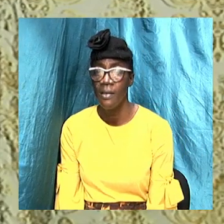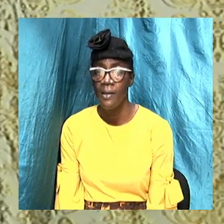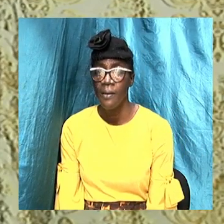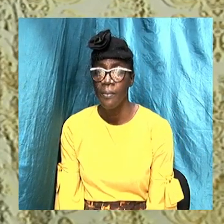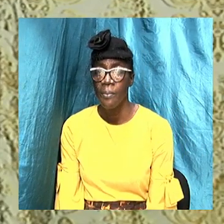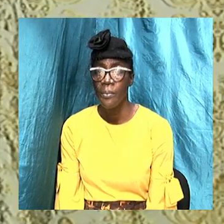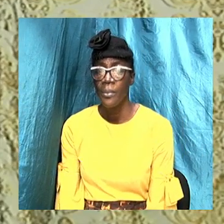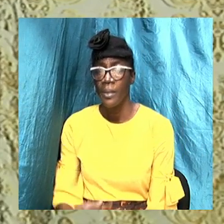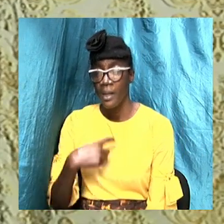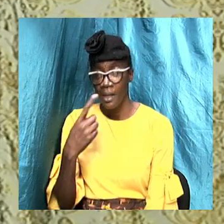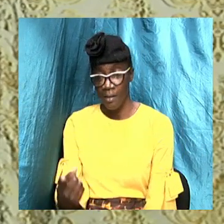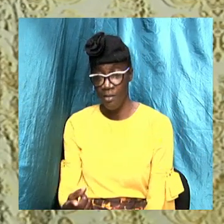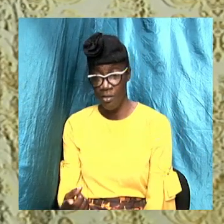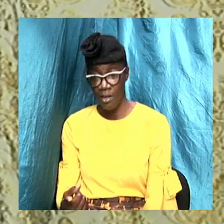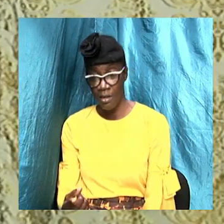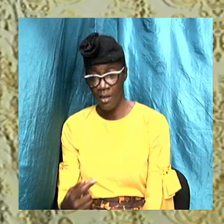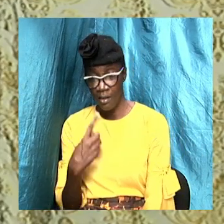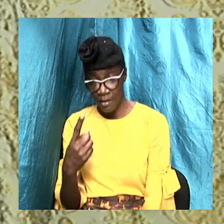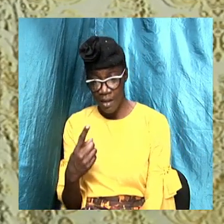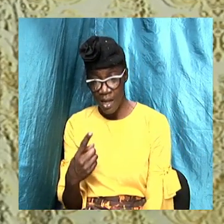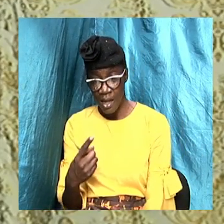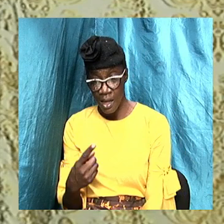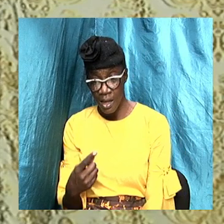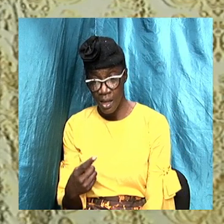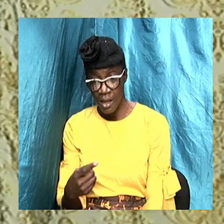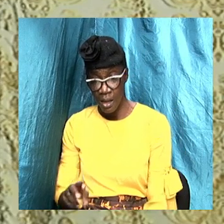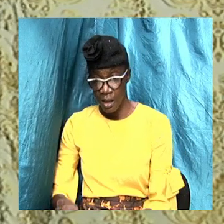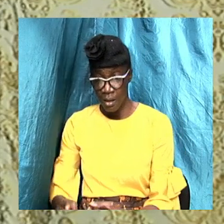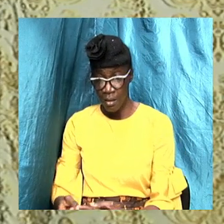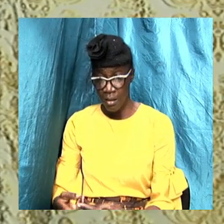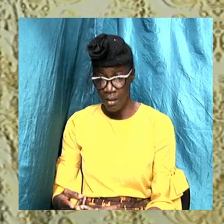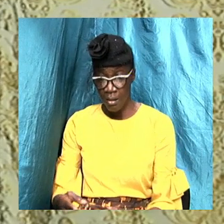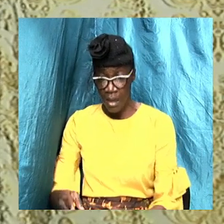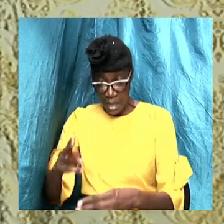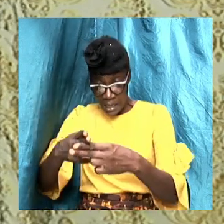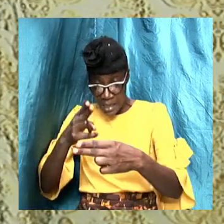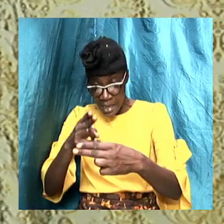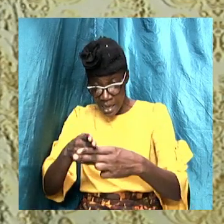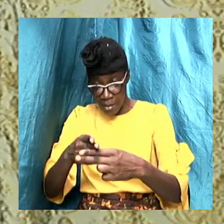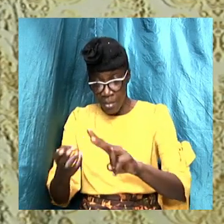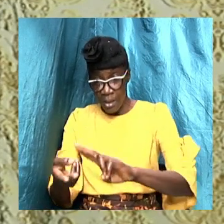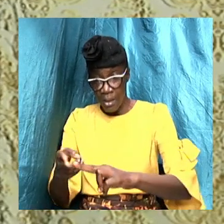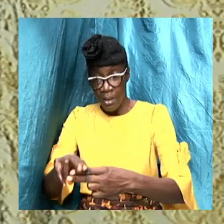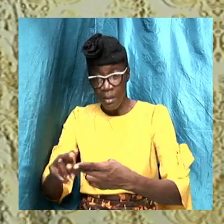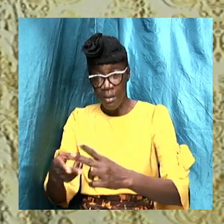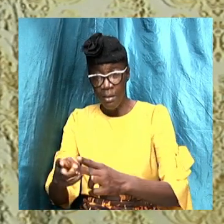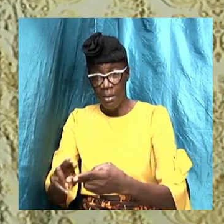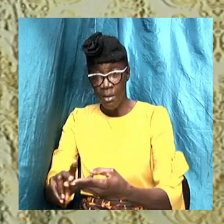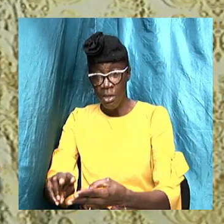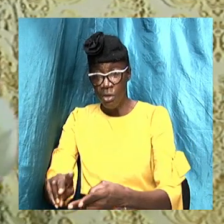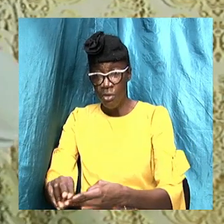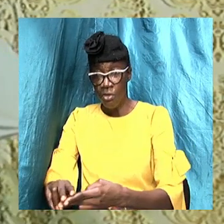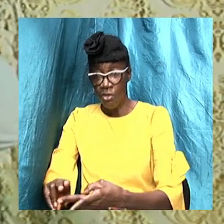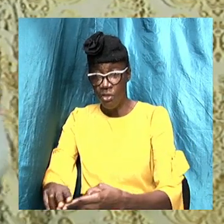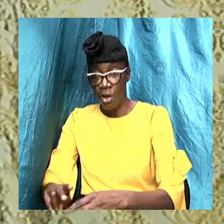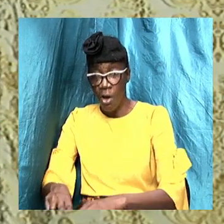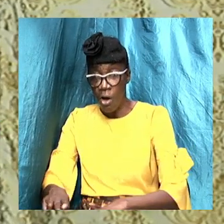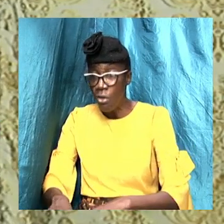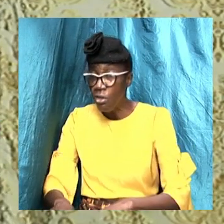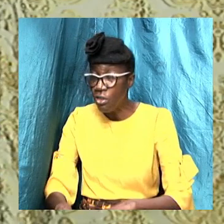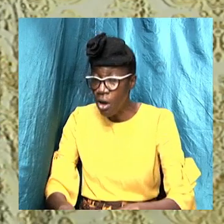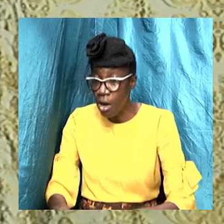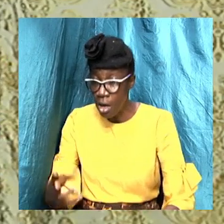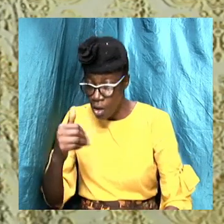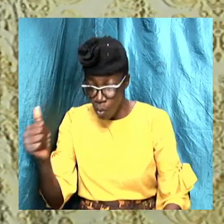and him said Jesus said Saul Saul why do you persecute me and he said who are you he said I am the same